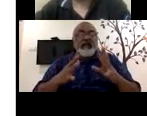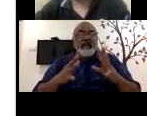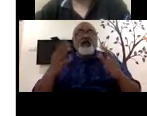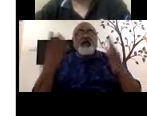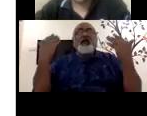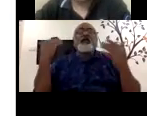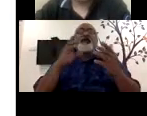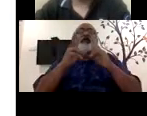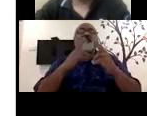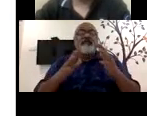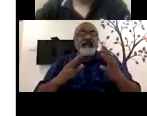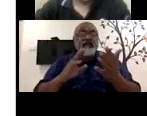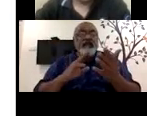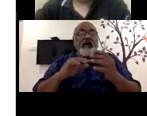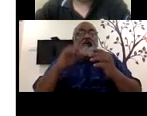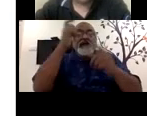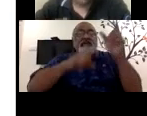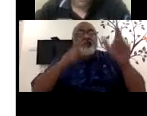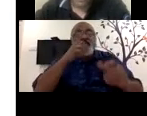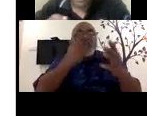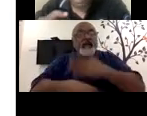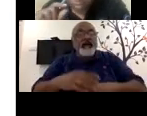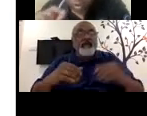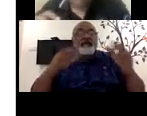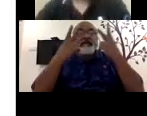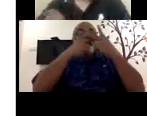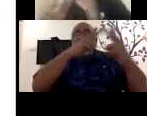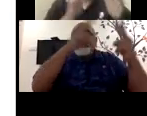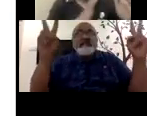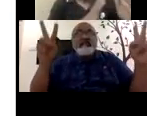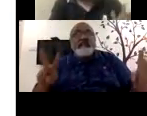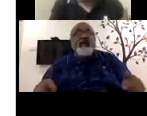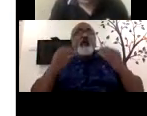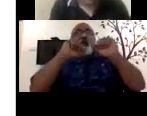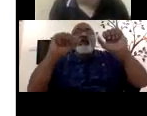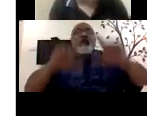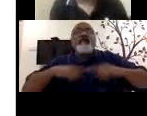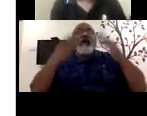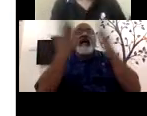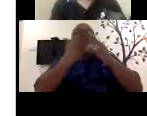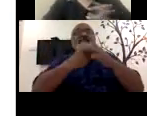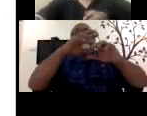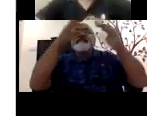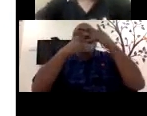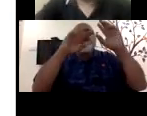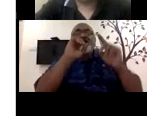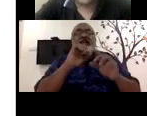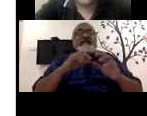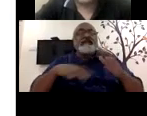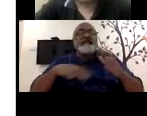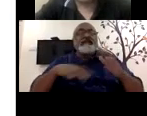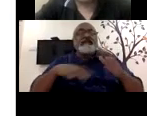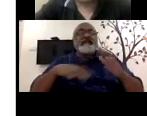a person with disability. Please read it as if you're born with, if you're a poor person, you have